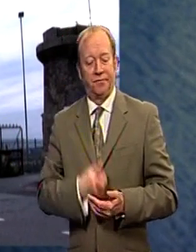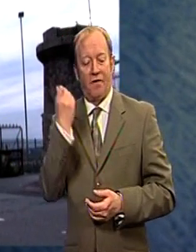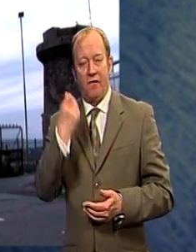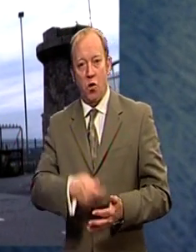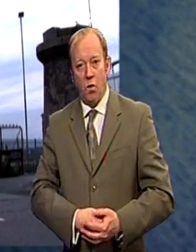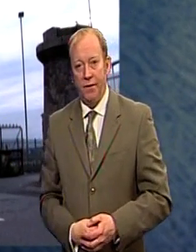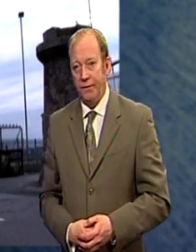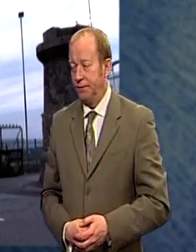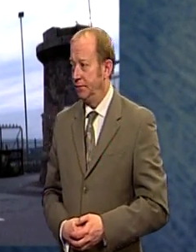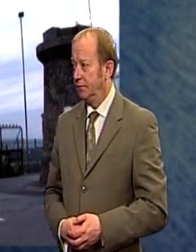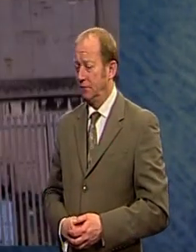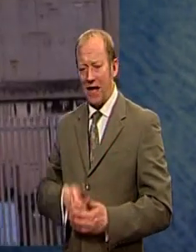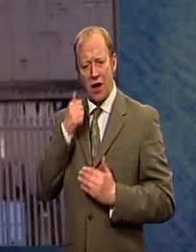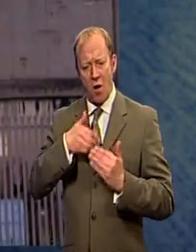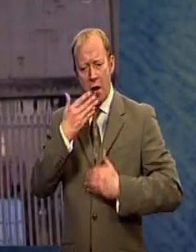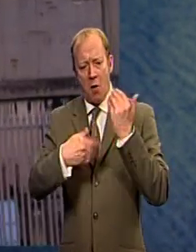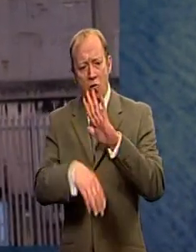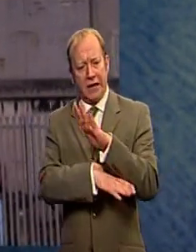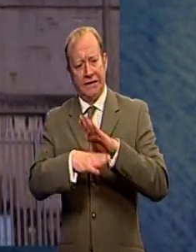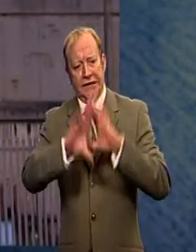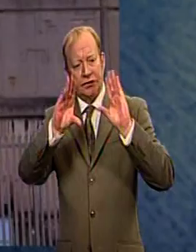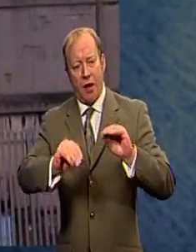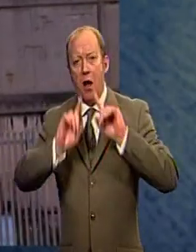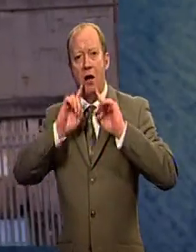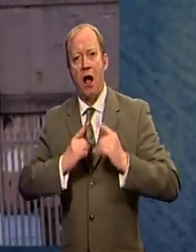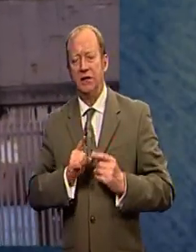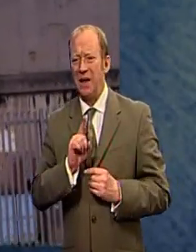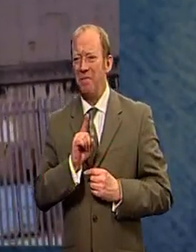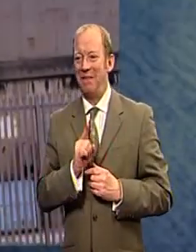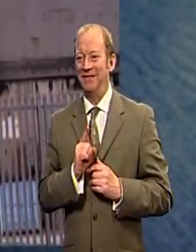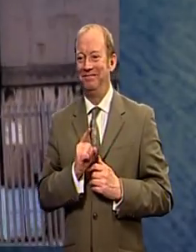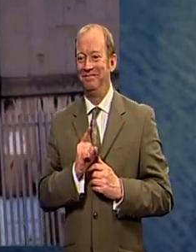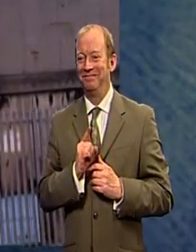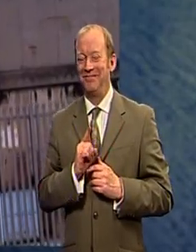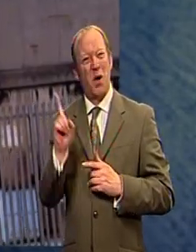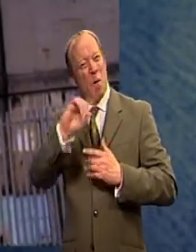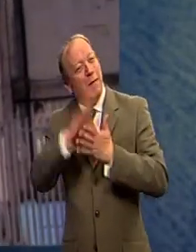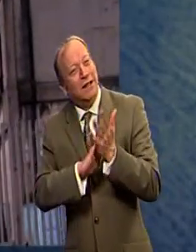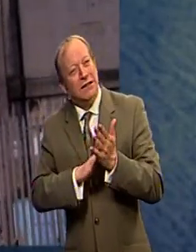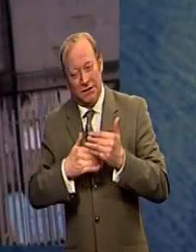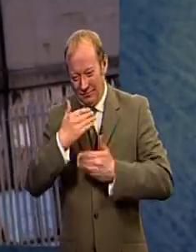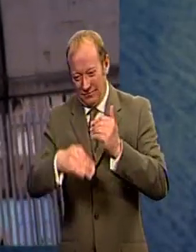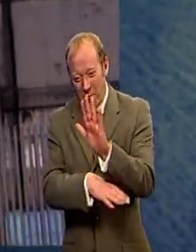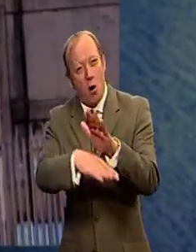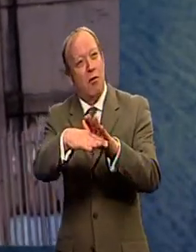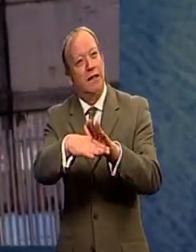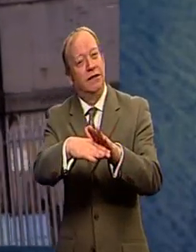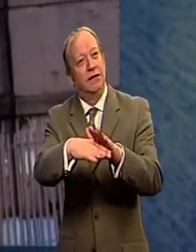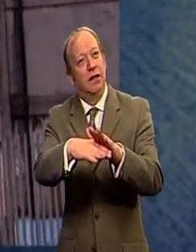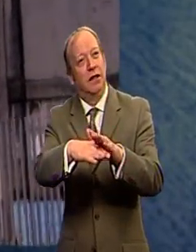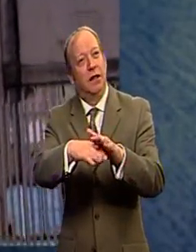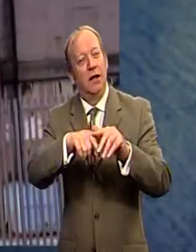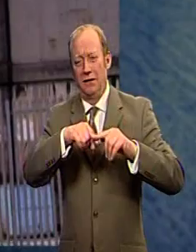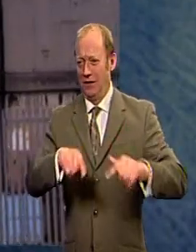I know you can't stop progress, but it depends on your perception of progress. From a capitalist point of view,